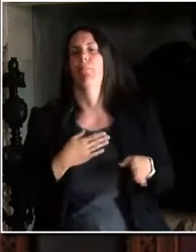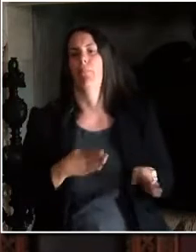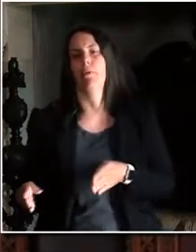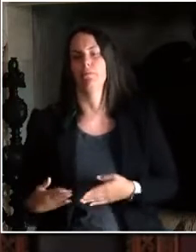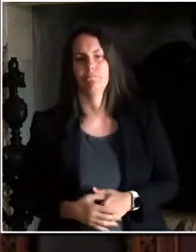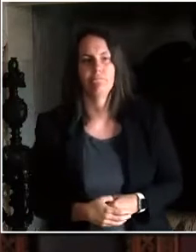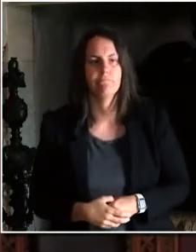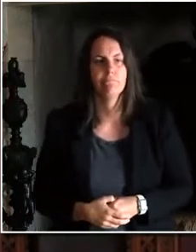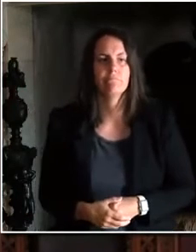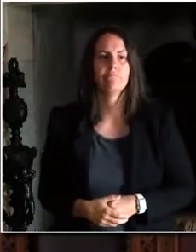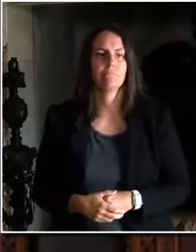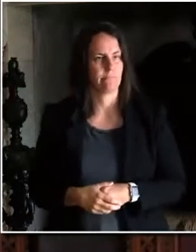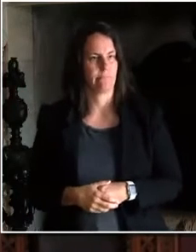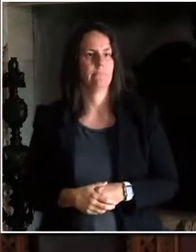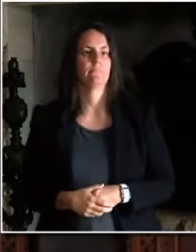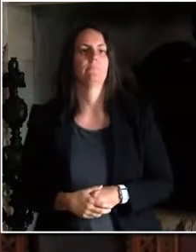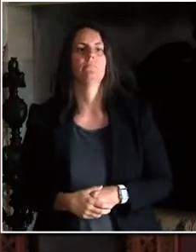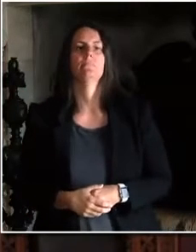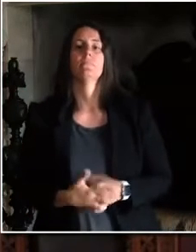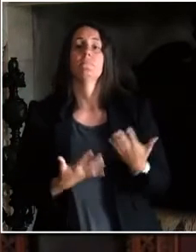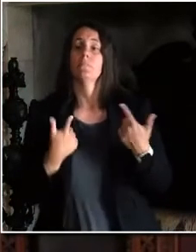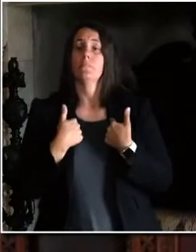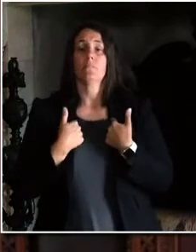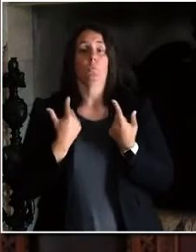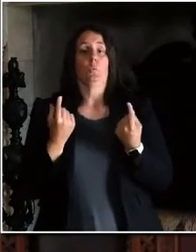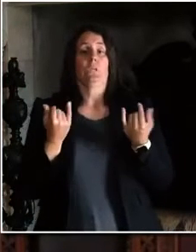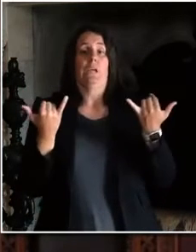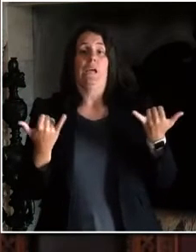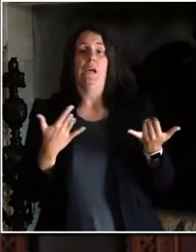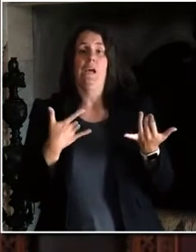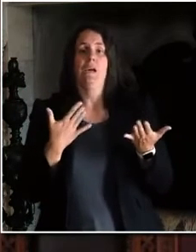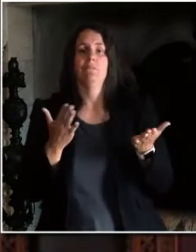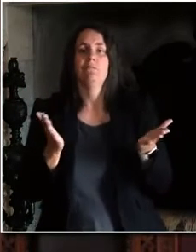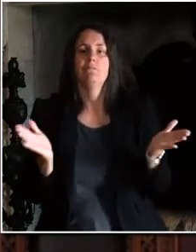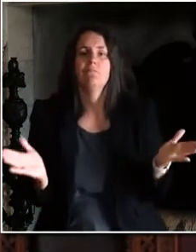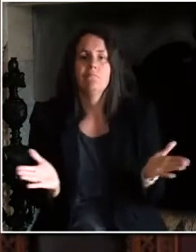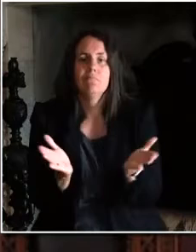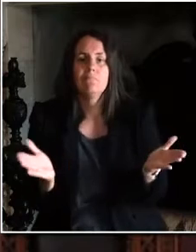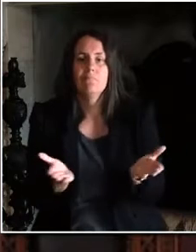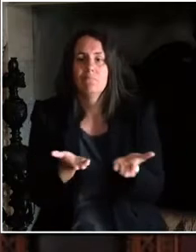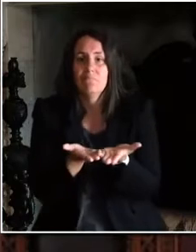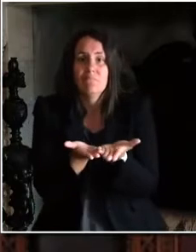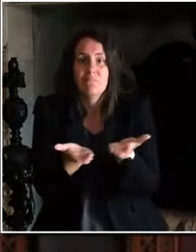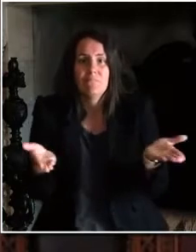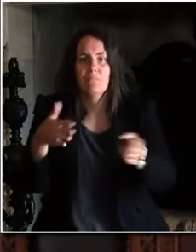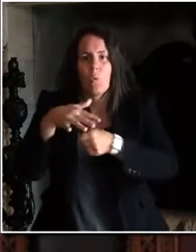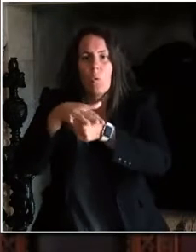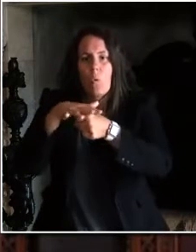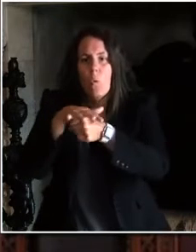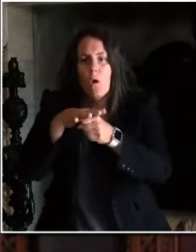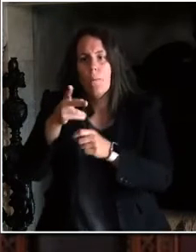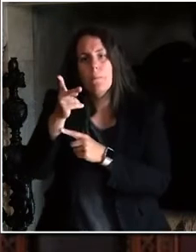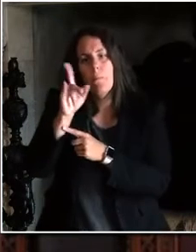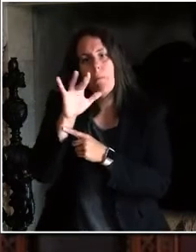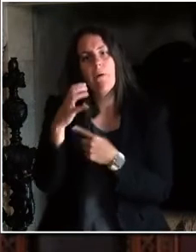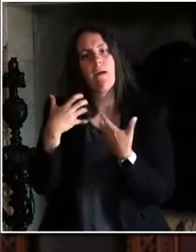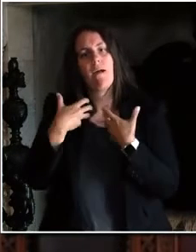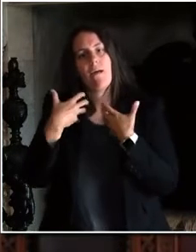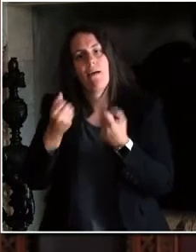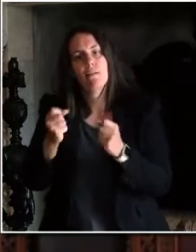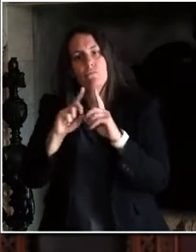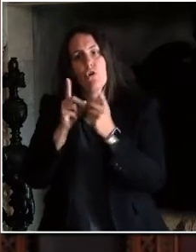Local health officers are doing their damnedest to do the right thing. And hearing stories of them being